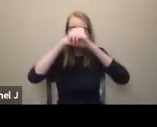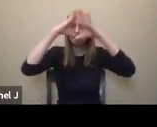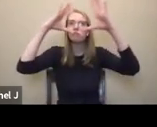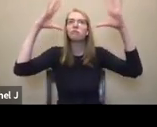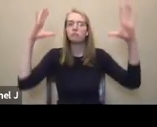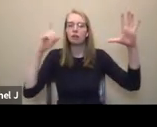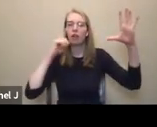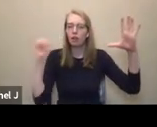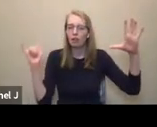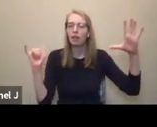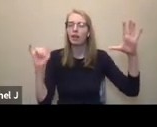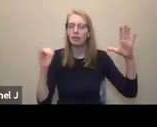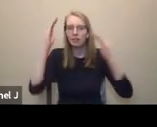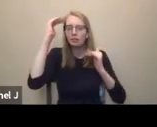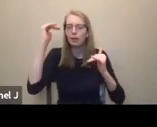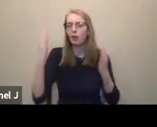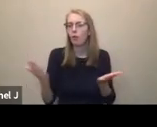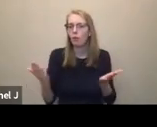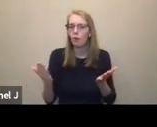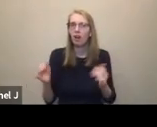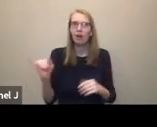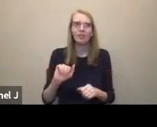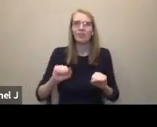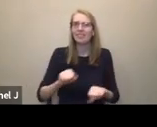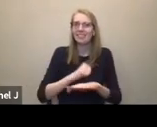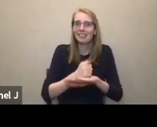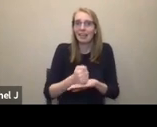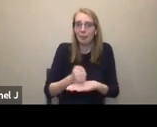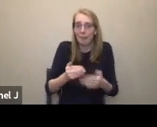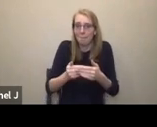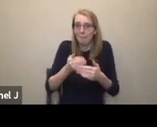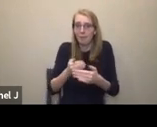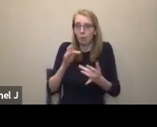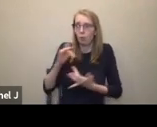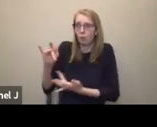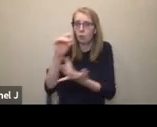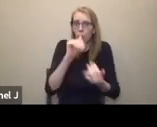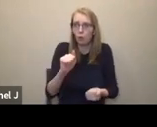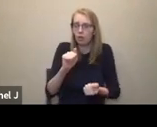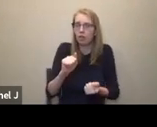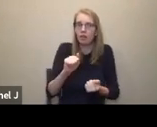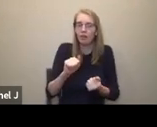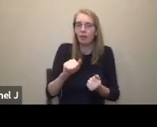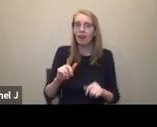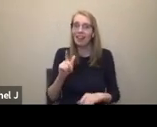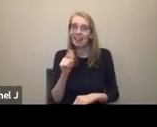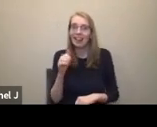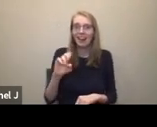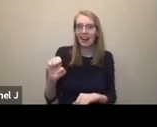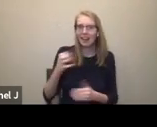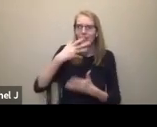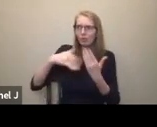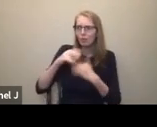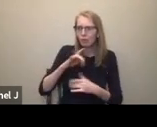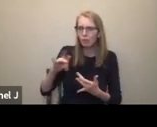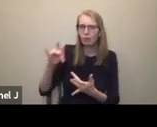because you can host parties, you can host pre tours with people. And you can do a live social tour where your front of house team meets, like, for example,